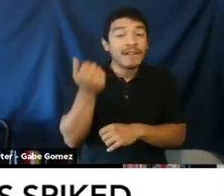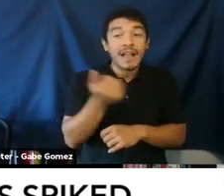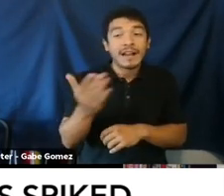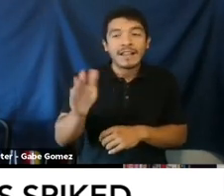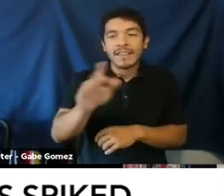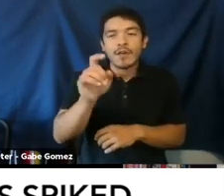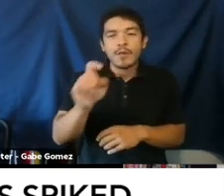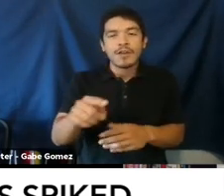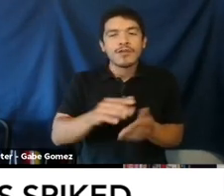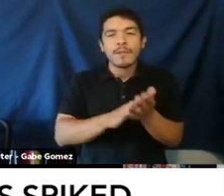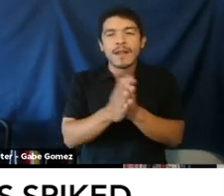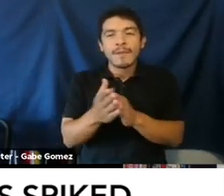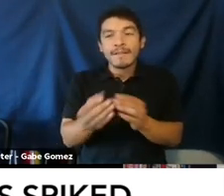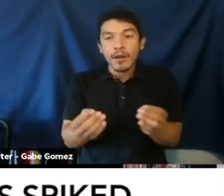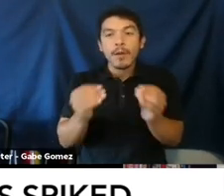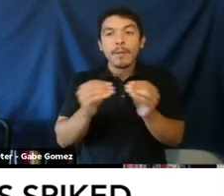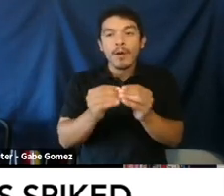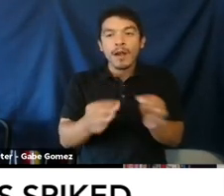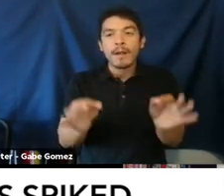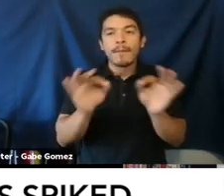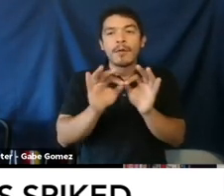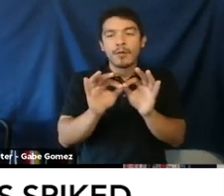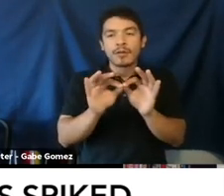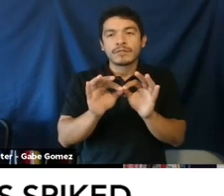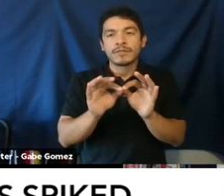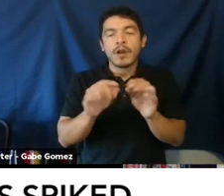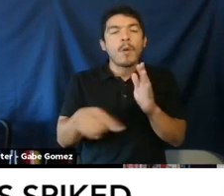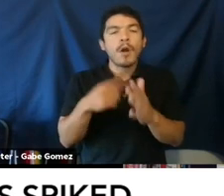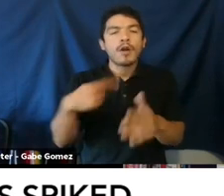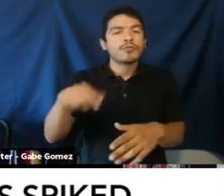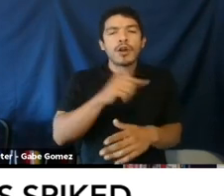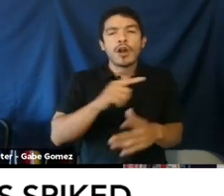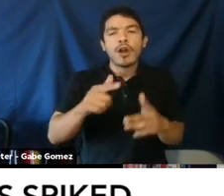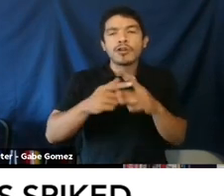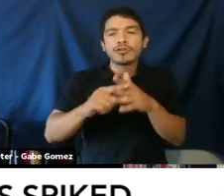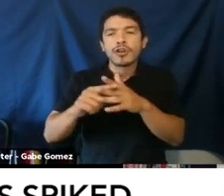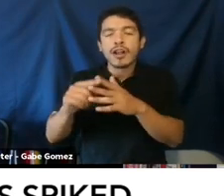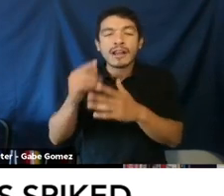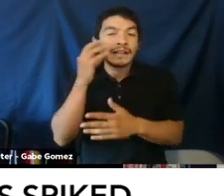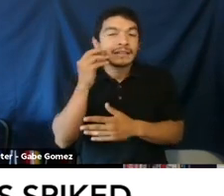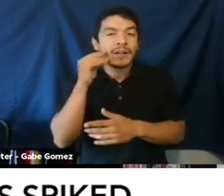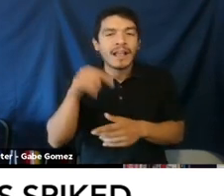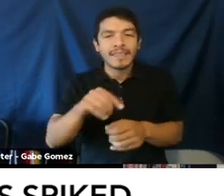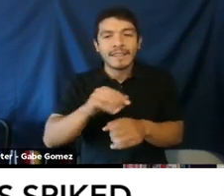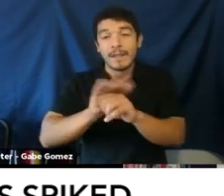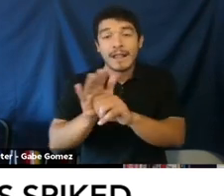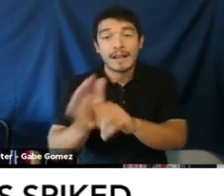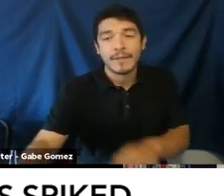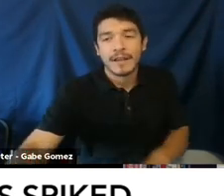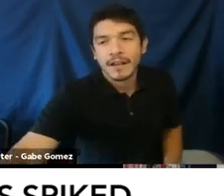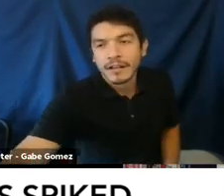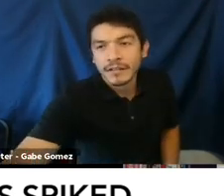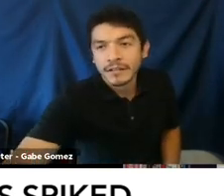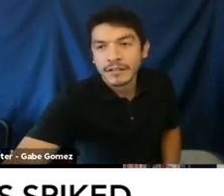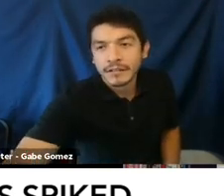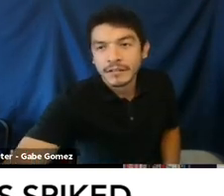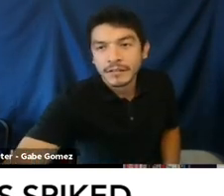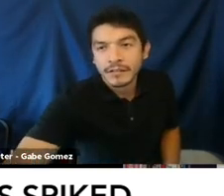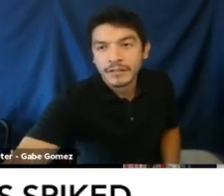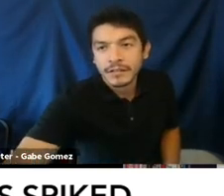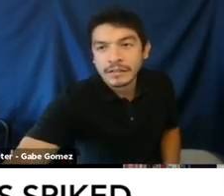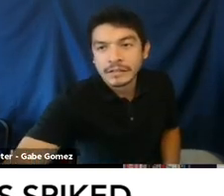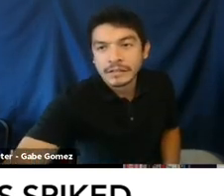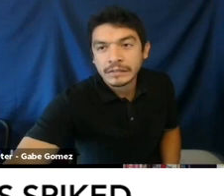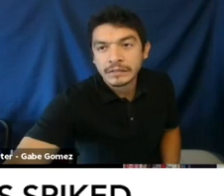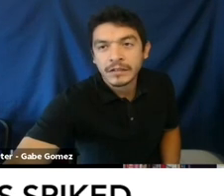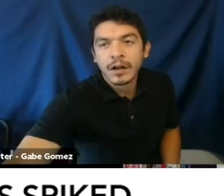.3% growth from the previous year. So if anything, these questions became even more important, you know, once we all